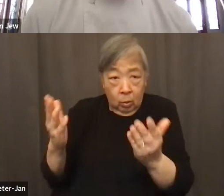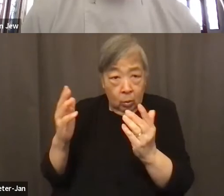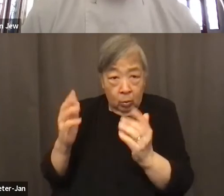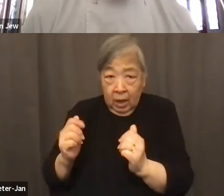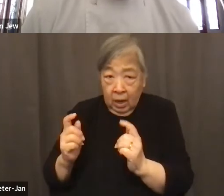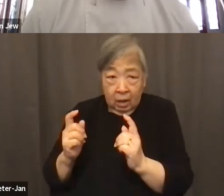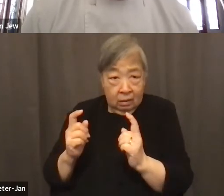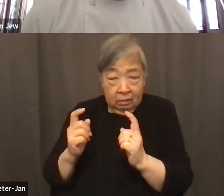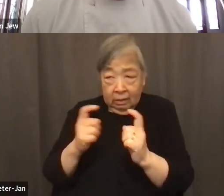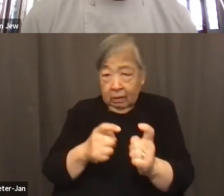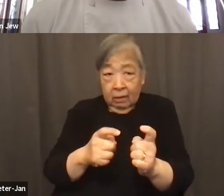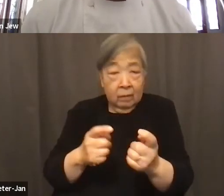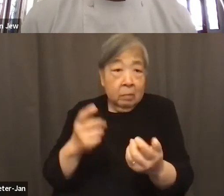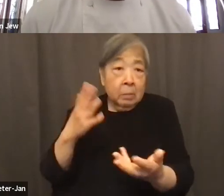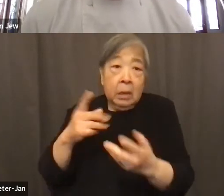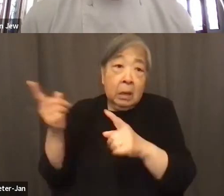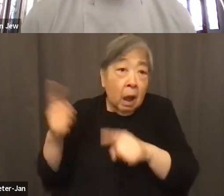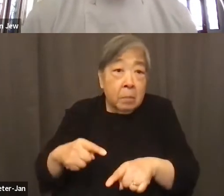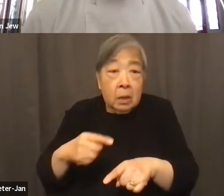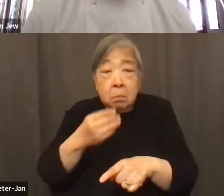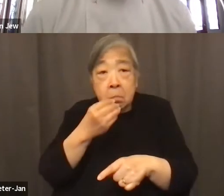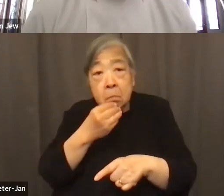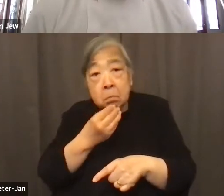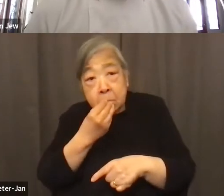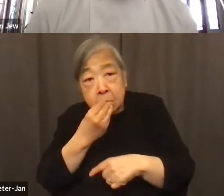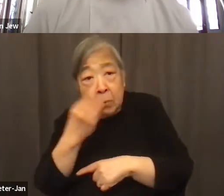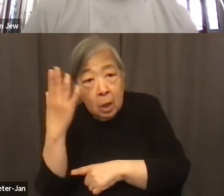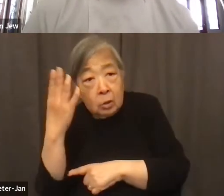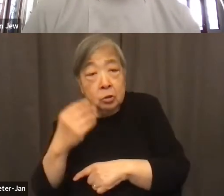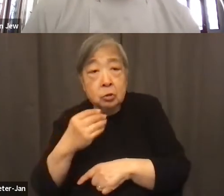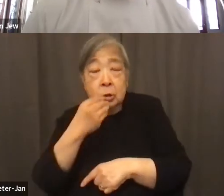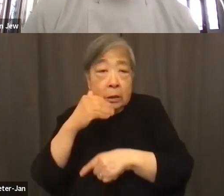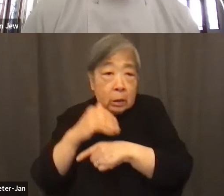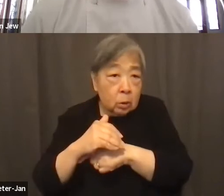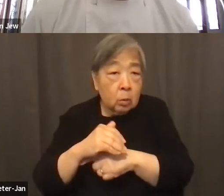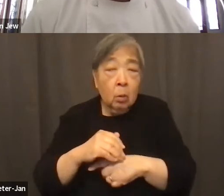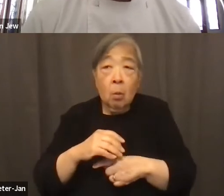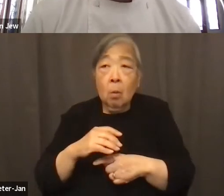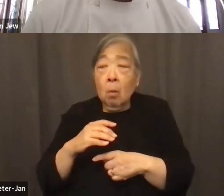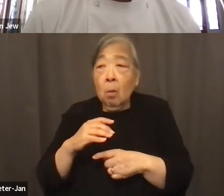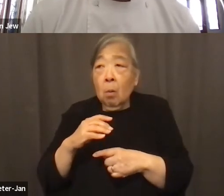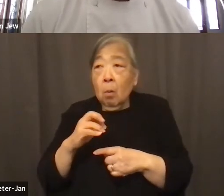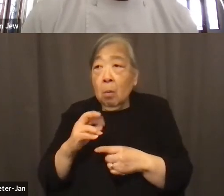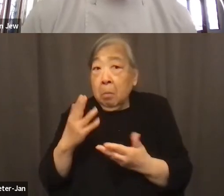that's having lunch or dinner here or or or contributing to some of the local